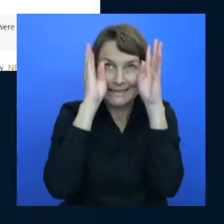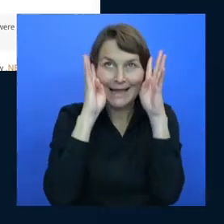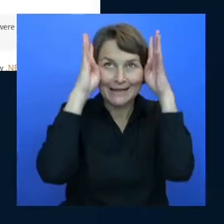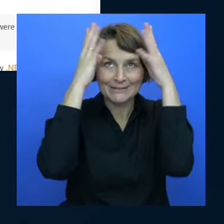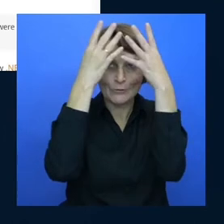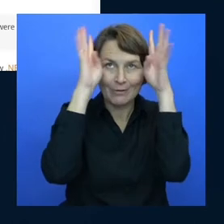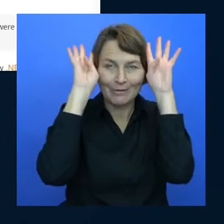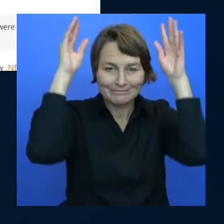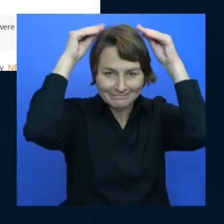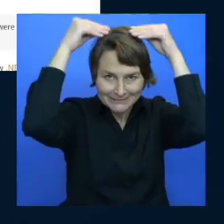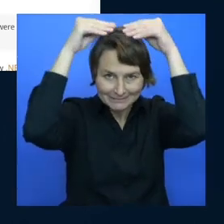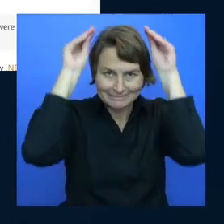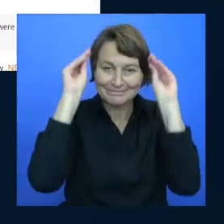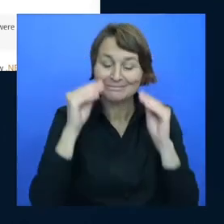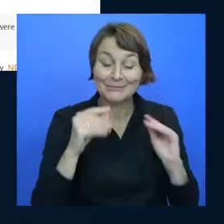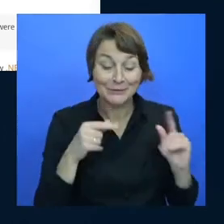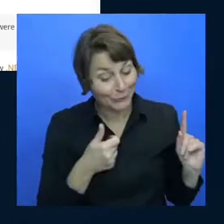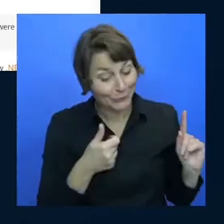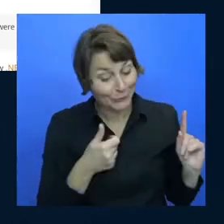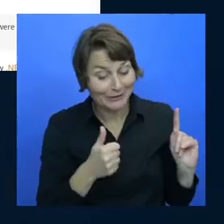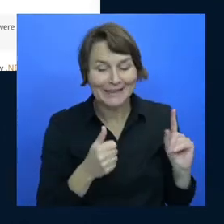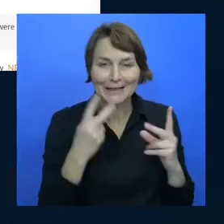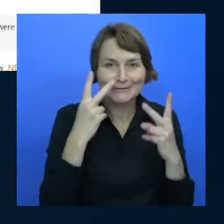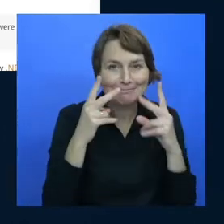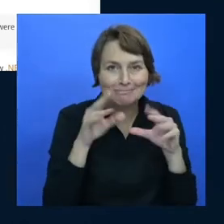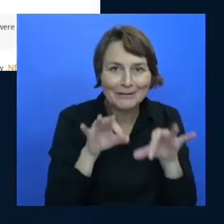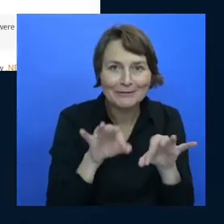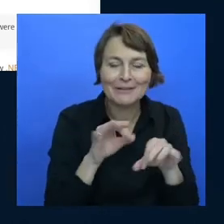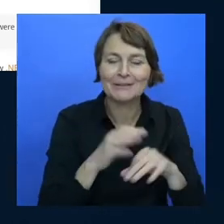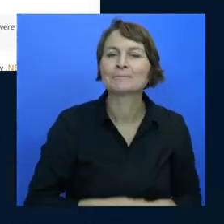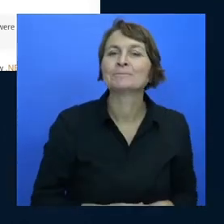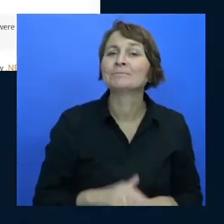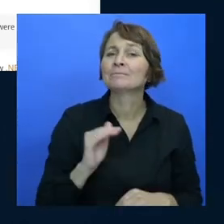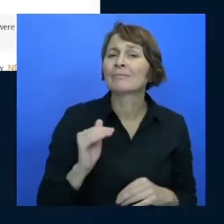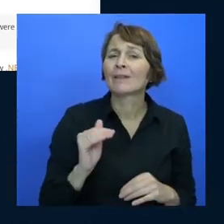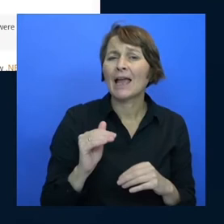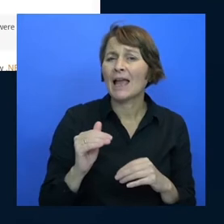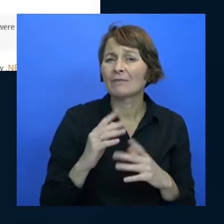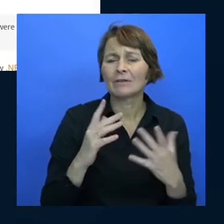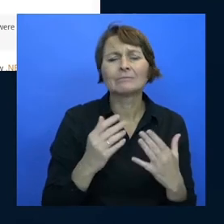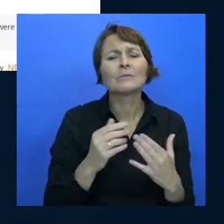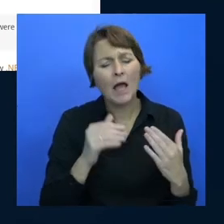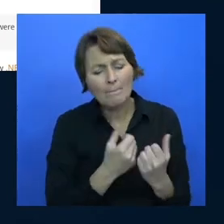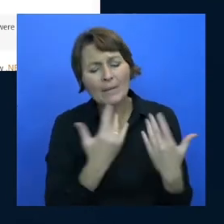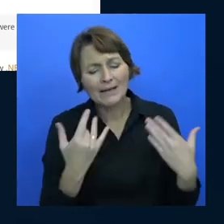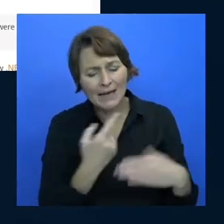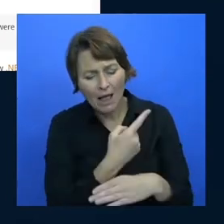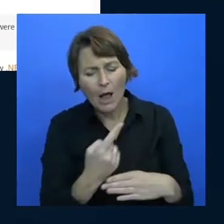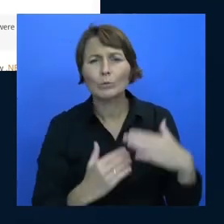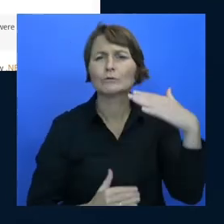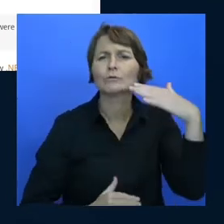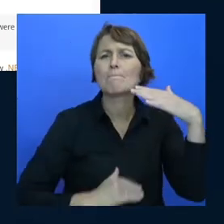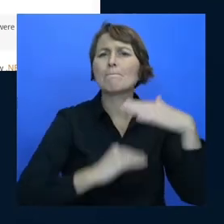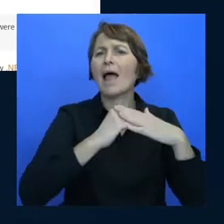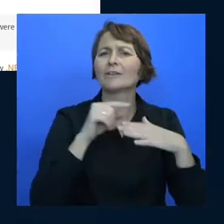so uh have you ever spent many hours debugging what's the longest you've ever debug something i don't want to